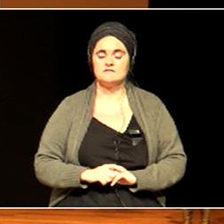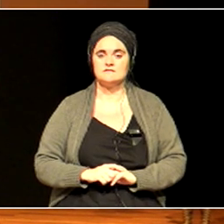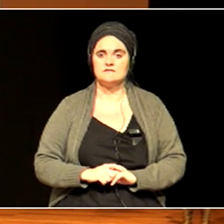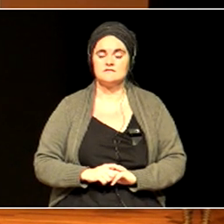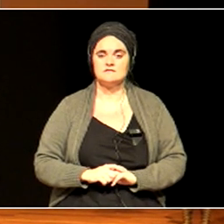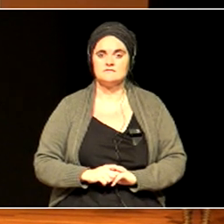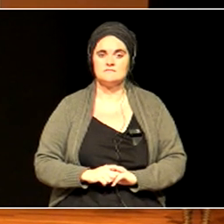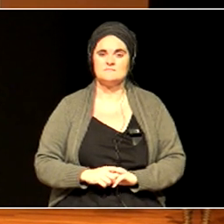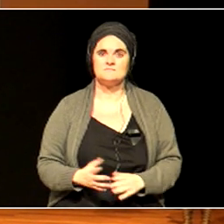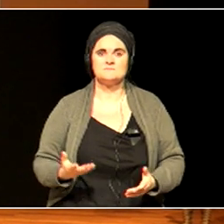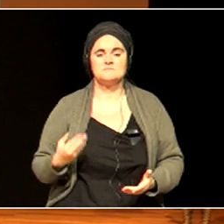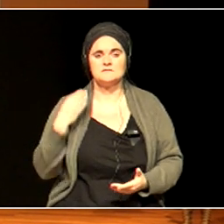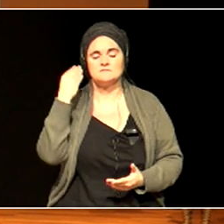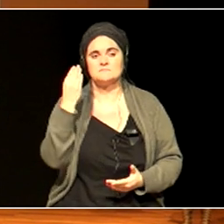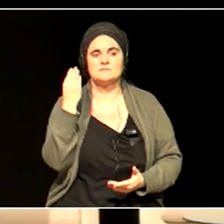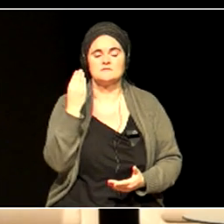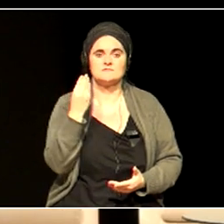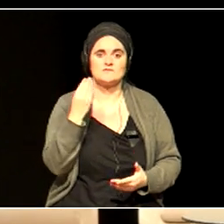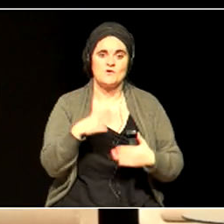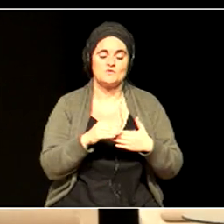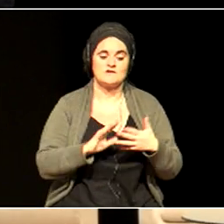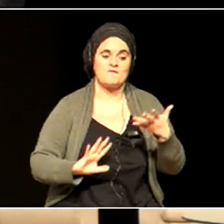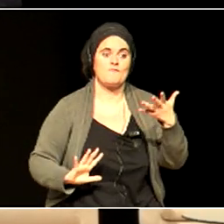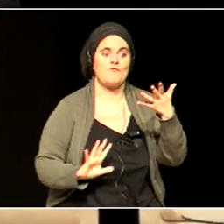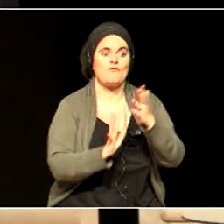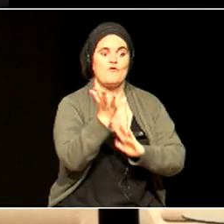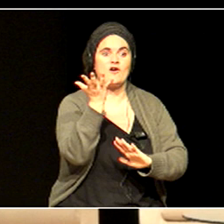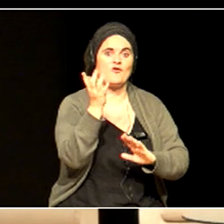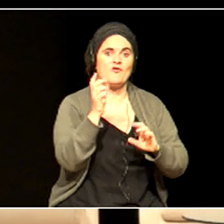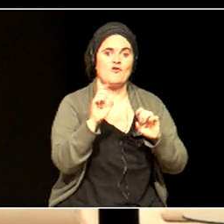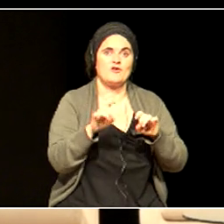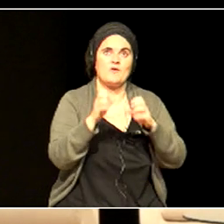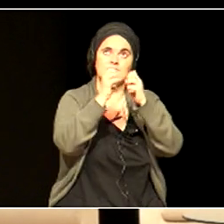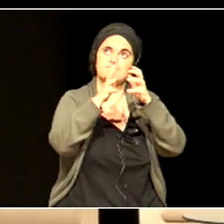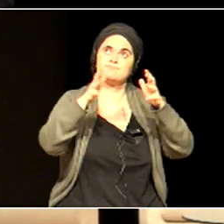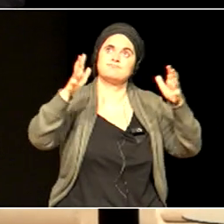determination to act.